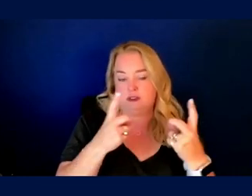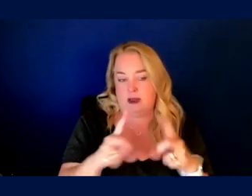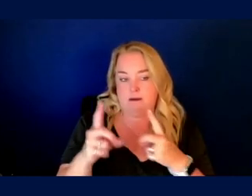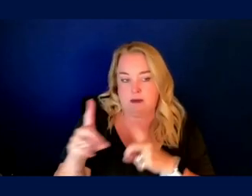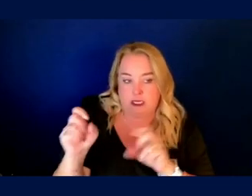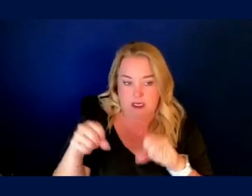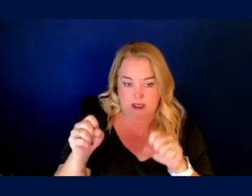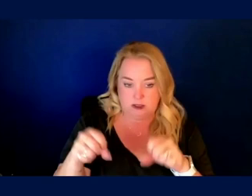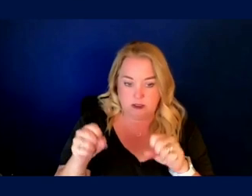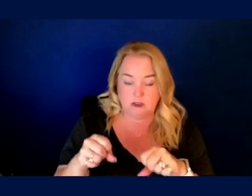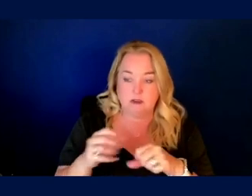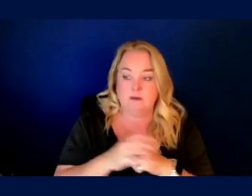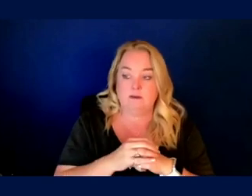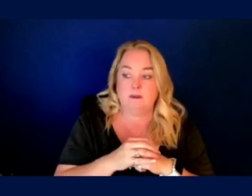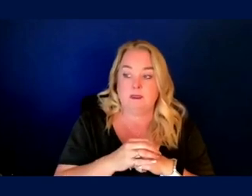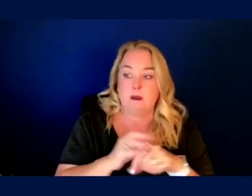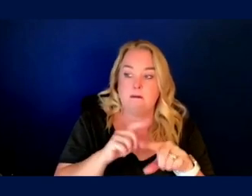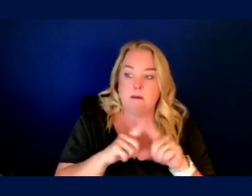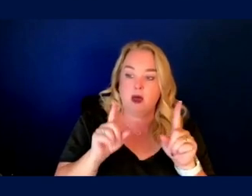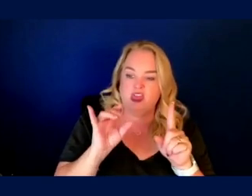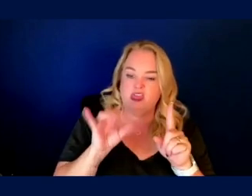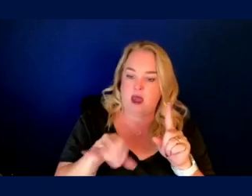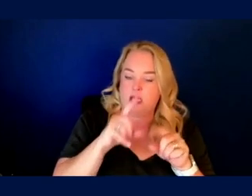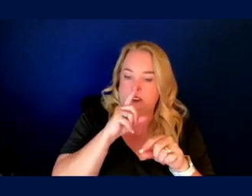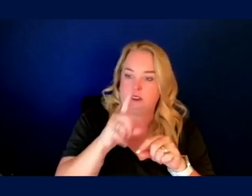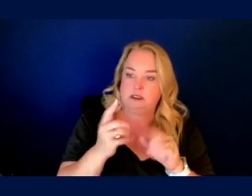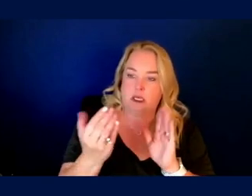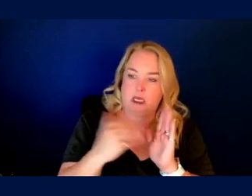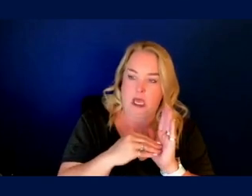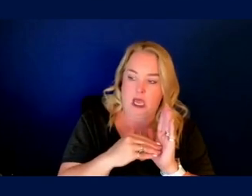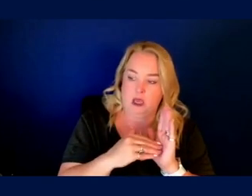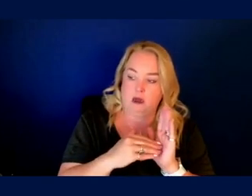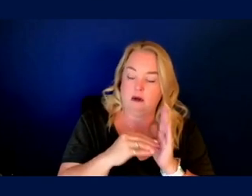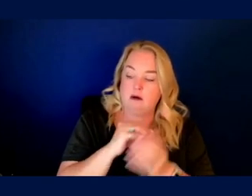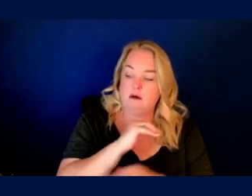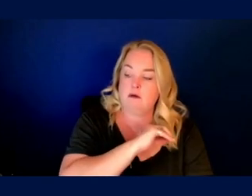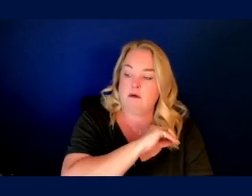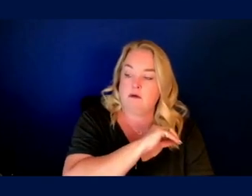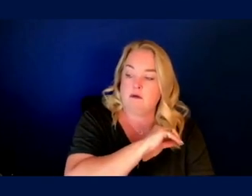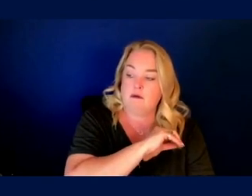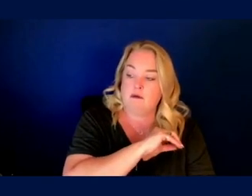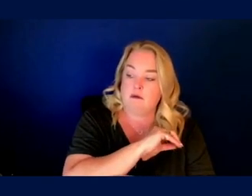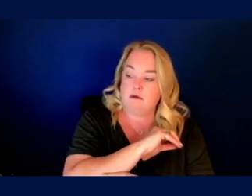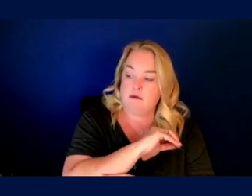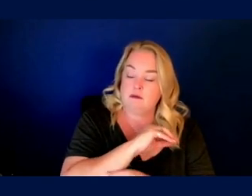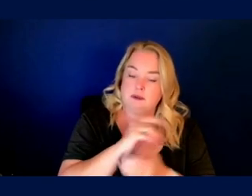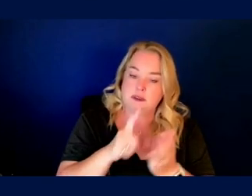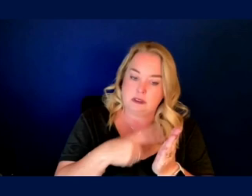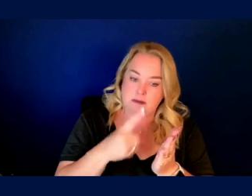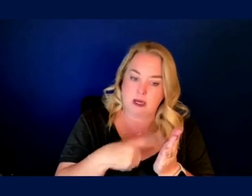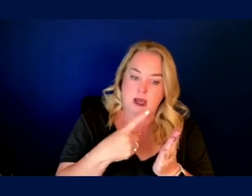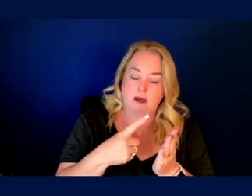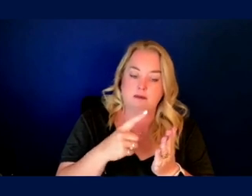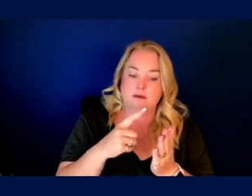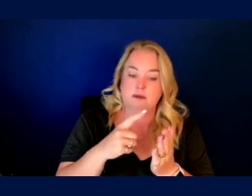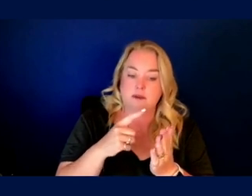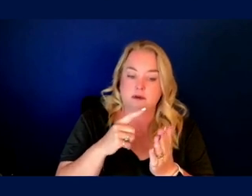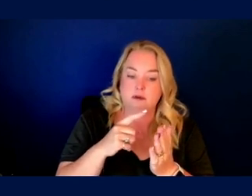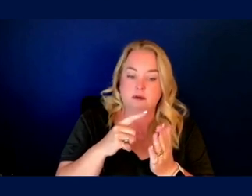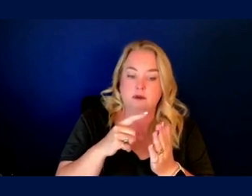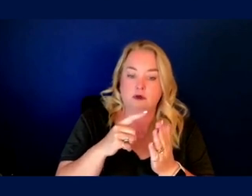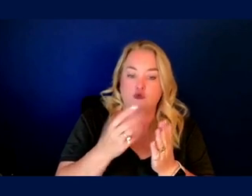board. It's simply putting into practice the, uh, the space adage that, uh, that redundancy is key if you want to have a successful mission.